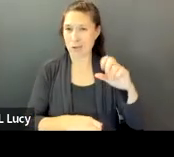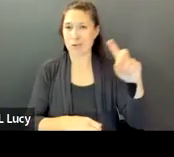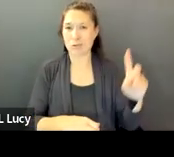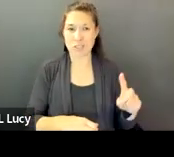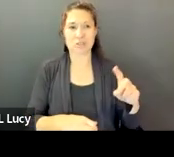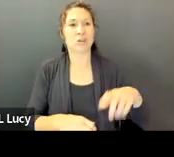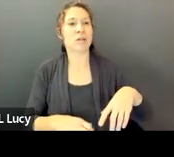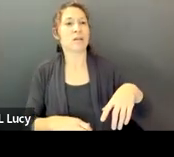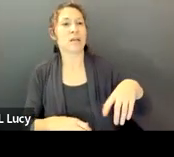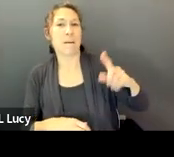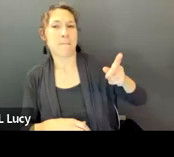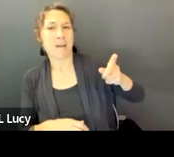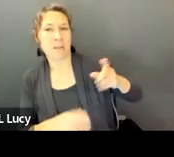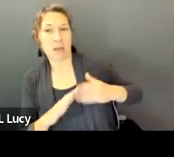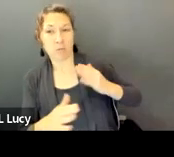Next slide.